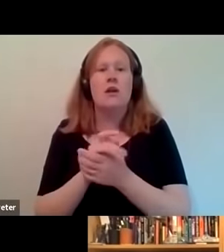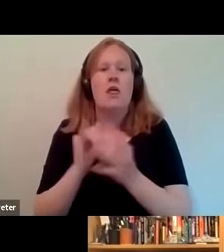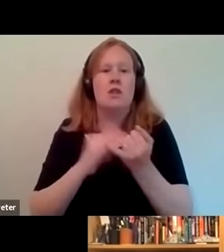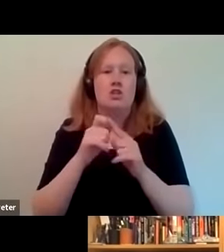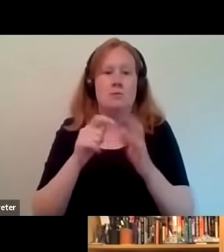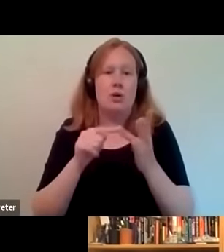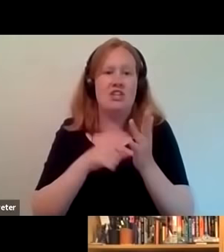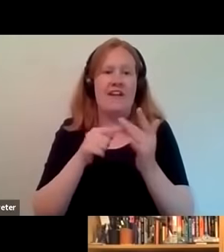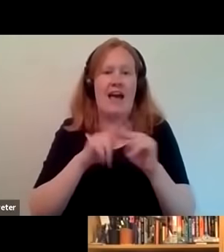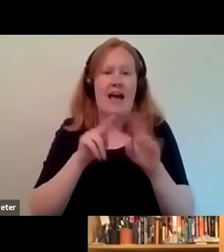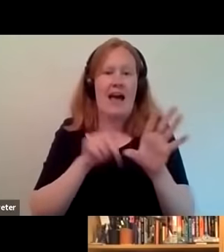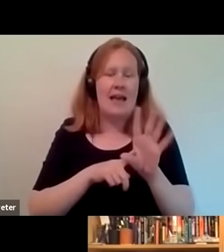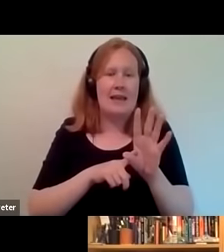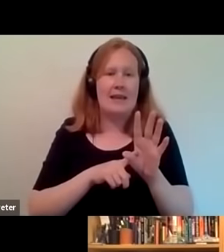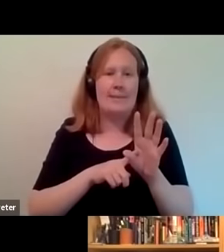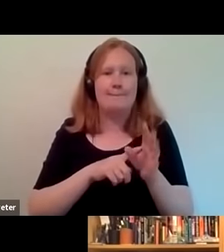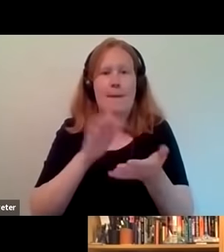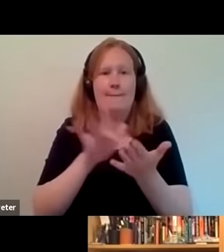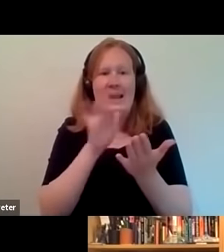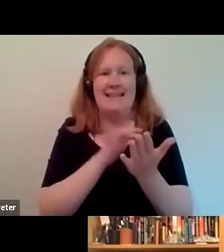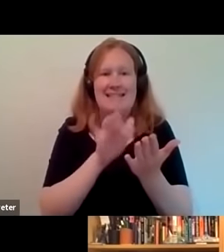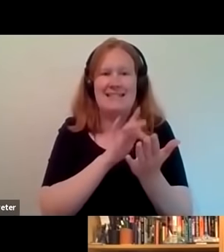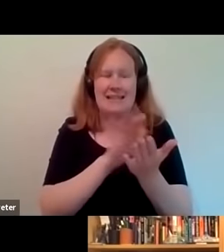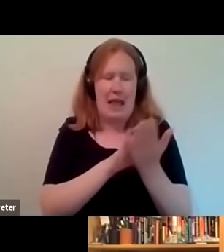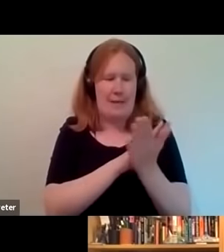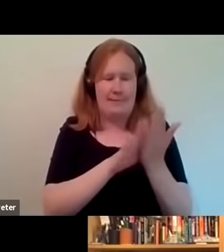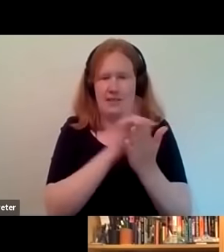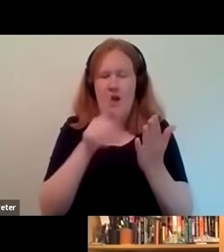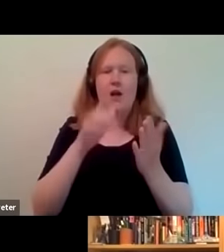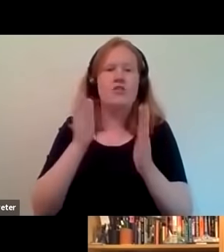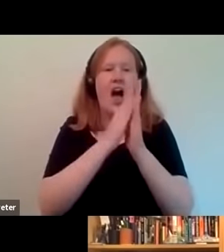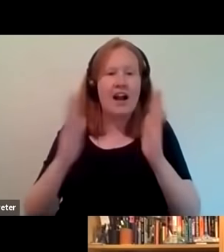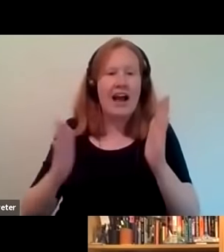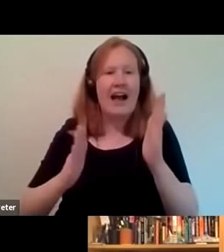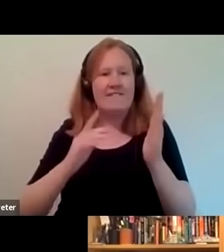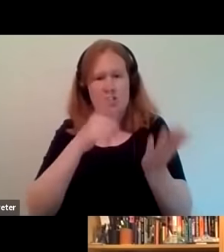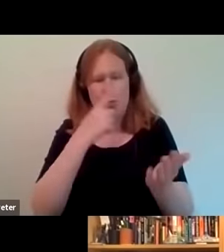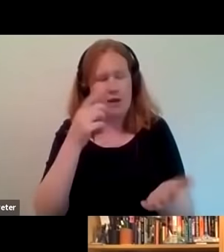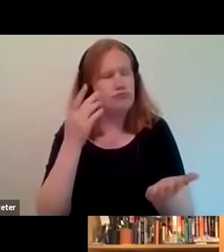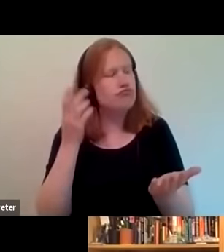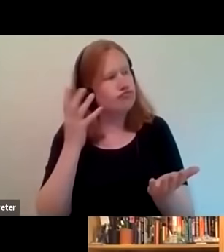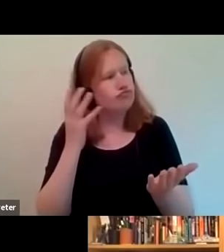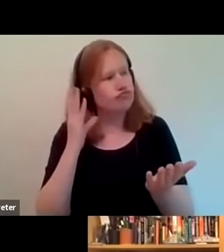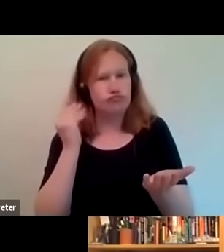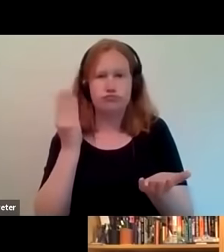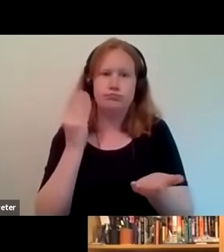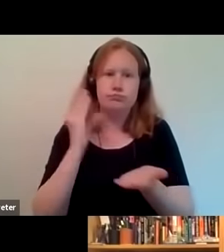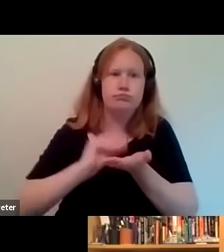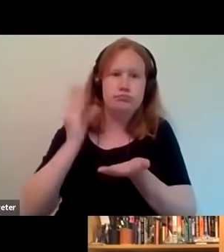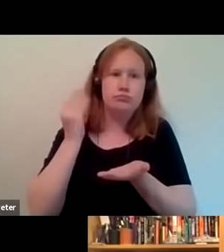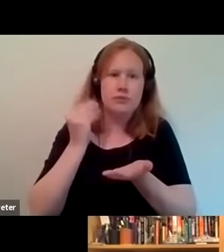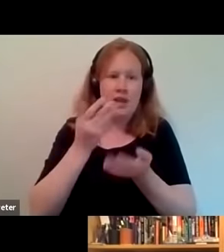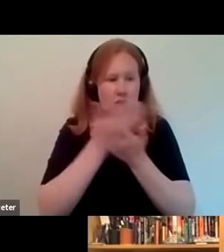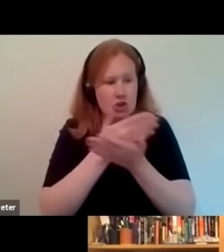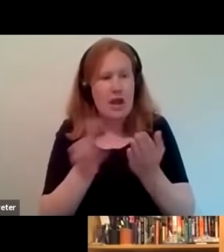playlist to the oral history archives so that um you know you can really spend some time listening to that and just sharing it more widely within the community because